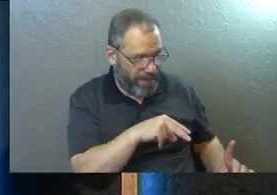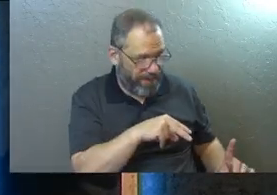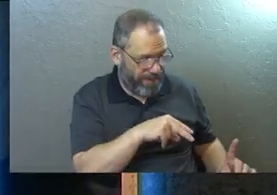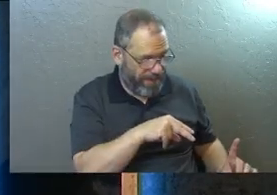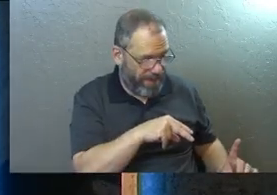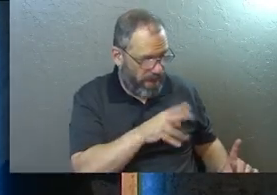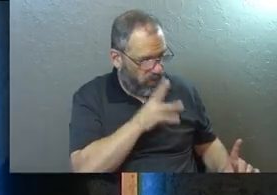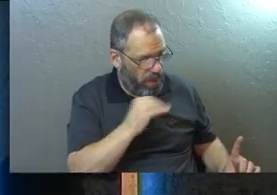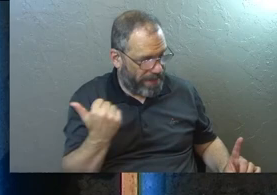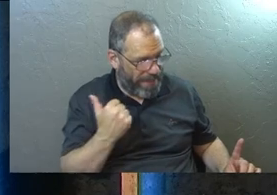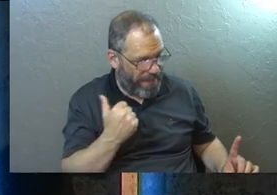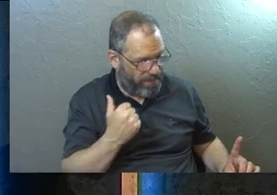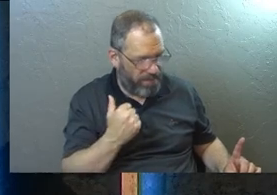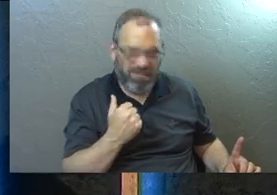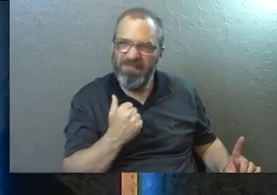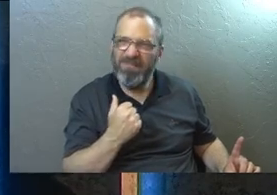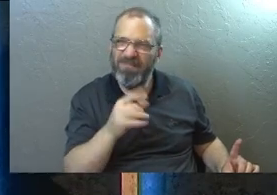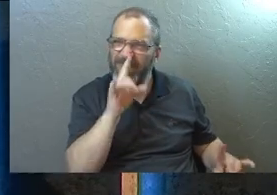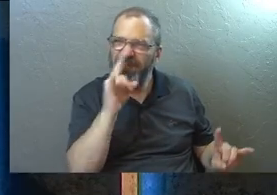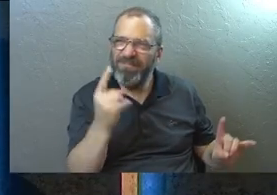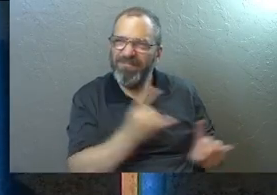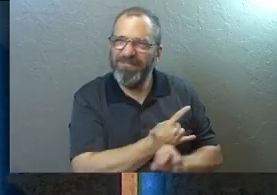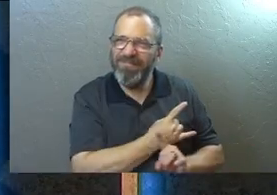Why does Jesus do that? It's weird.